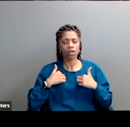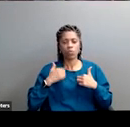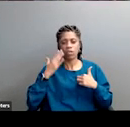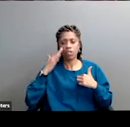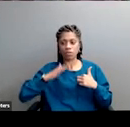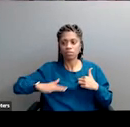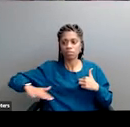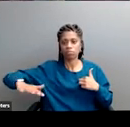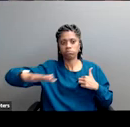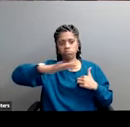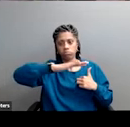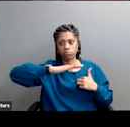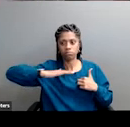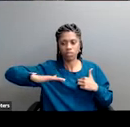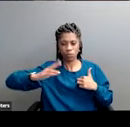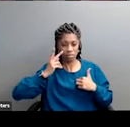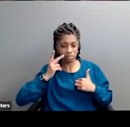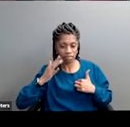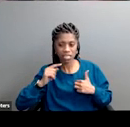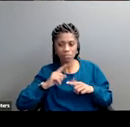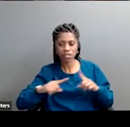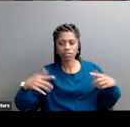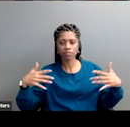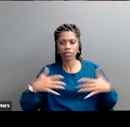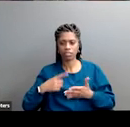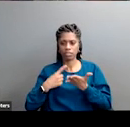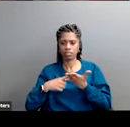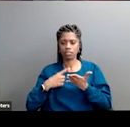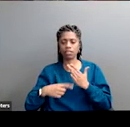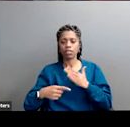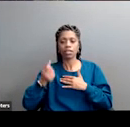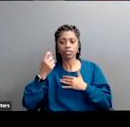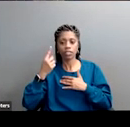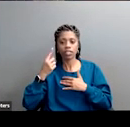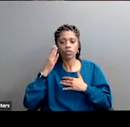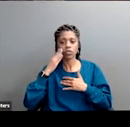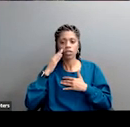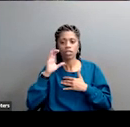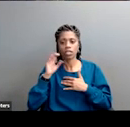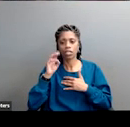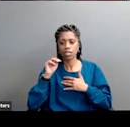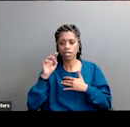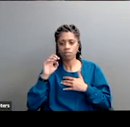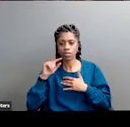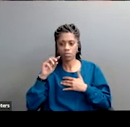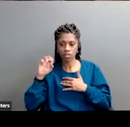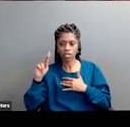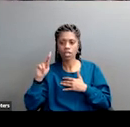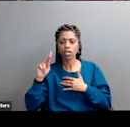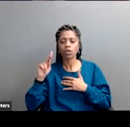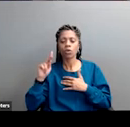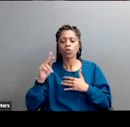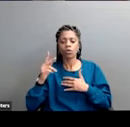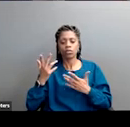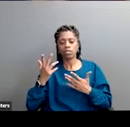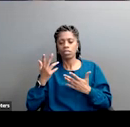world in which we're all operating one other note as you all know the network is a non-partisan organization we don't put our finger down on the slide either way but we do